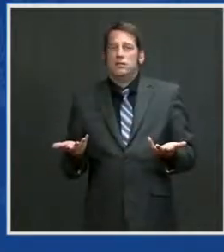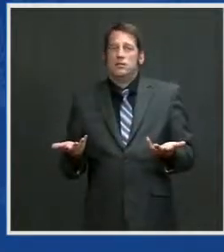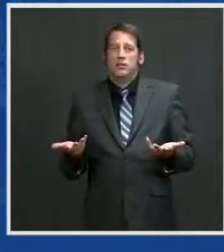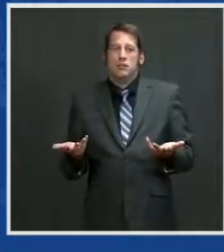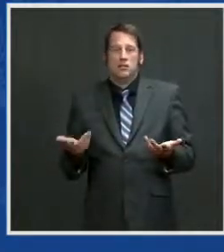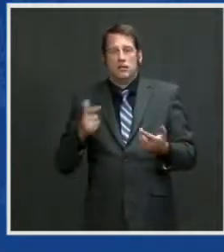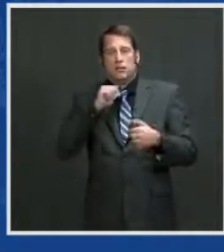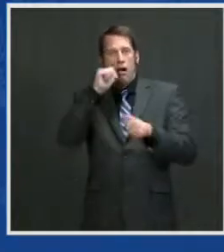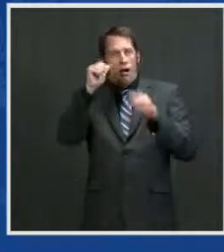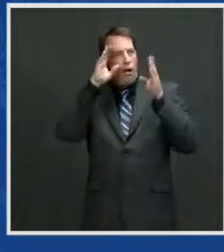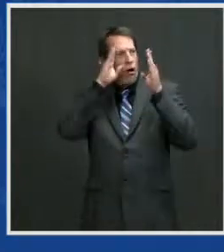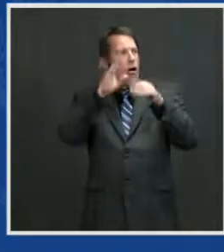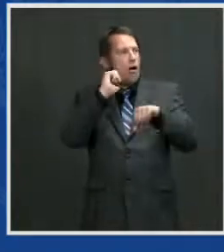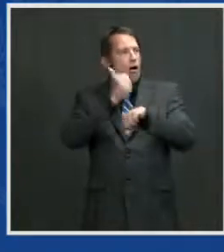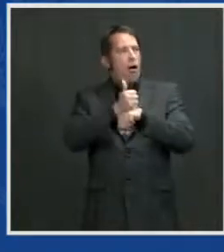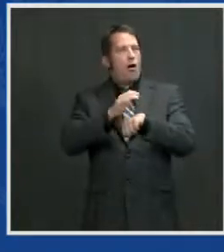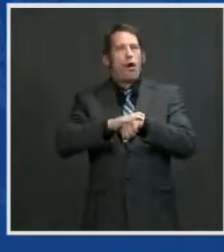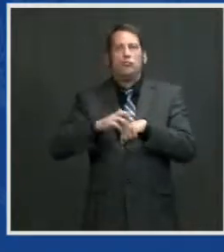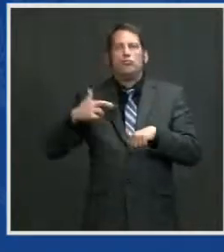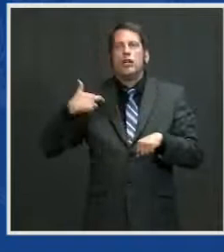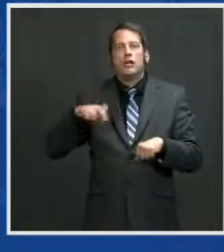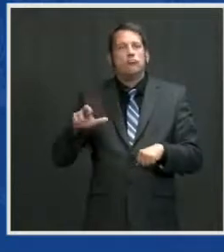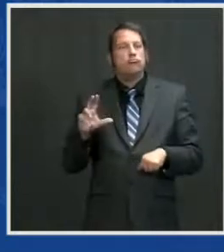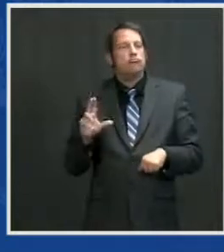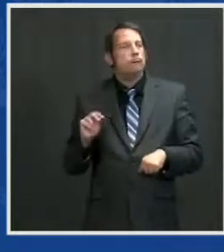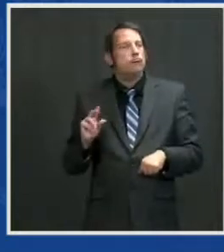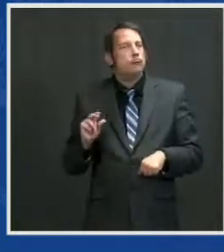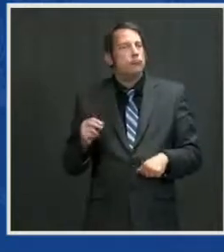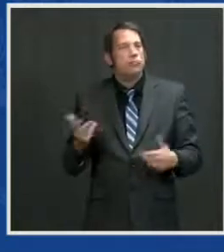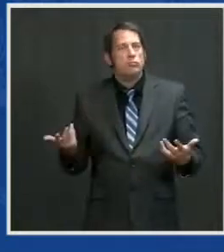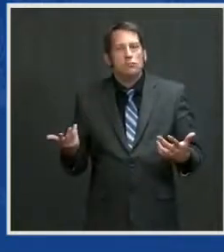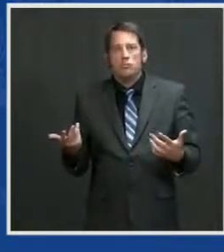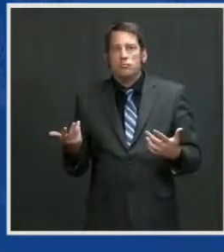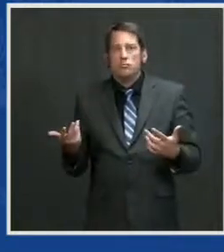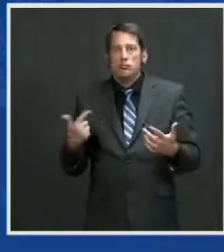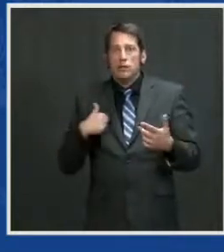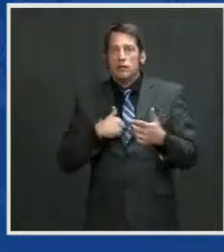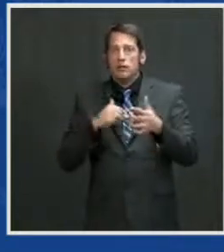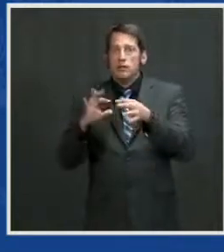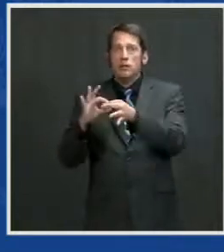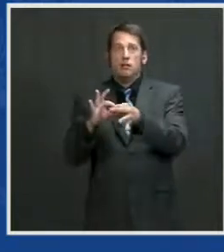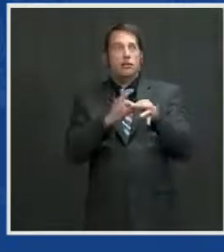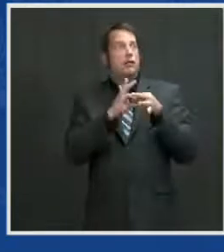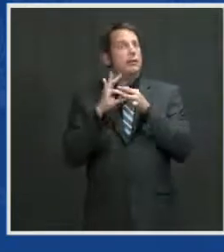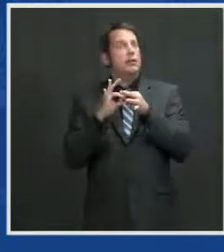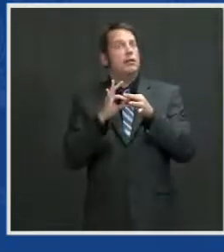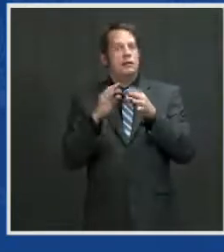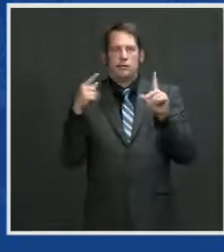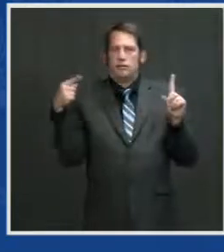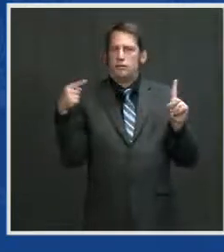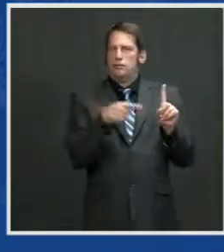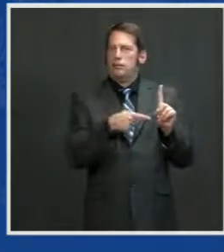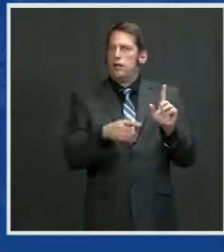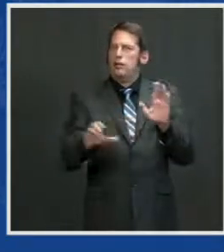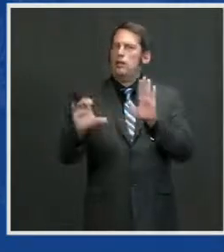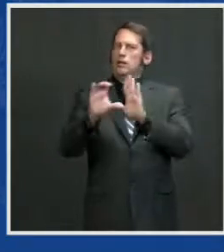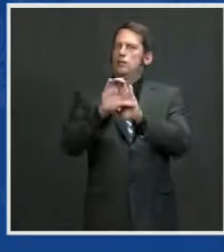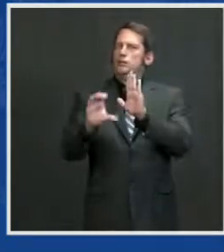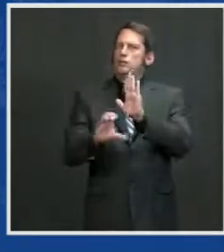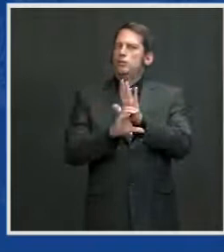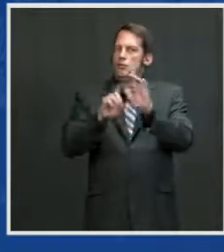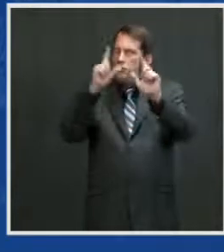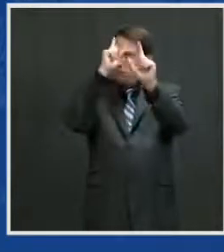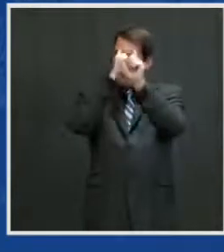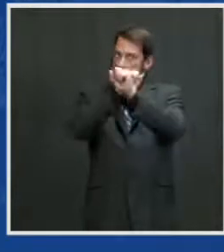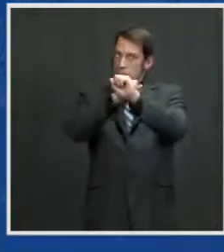religion, but on an idea. An idea. The only nation in the world founded on the notion